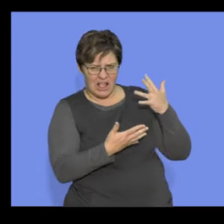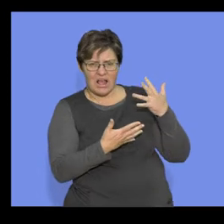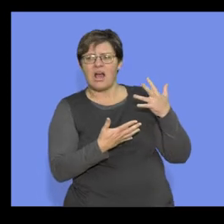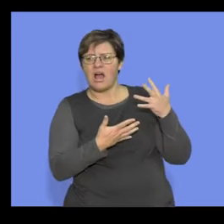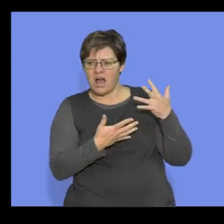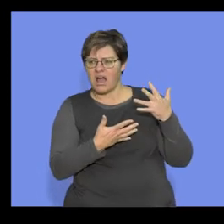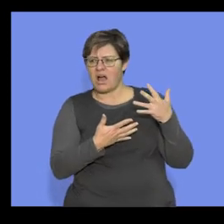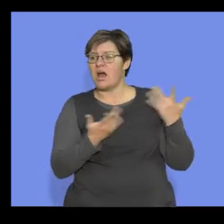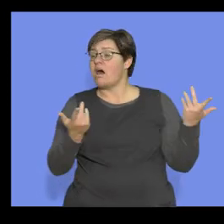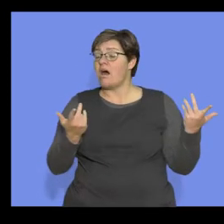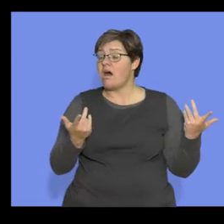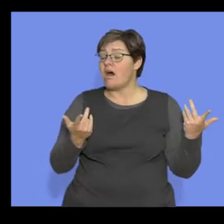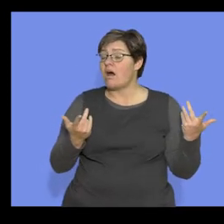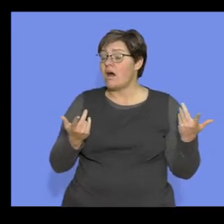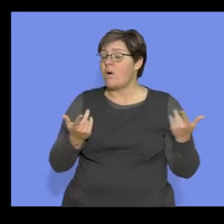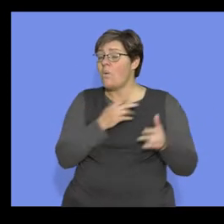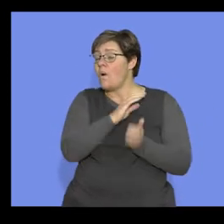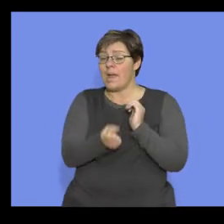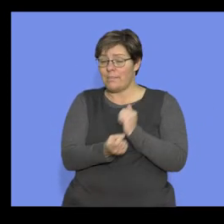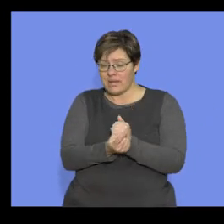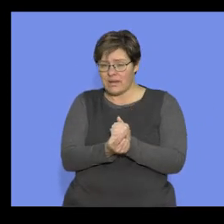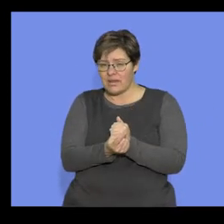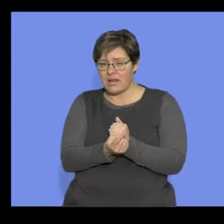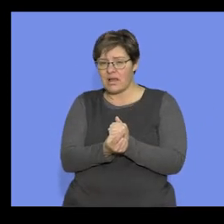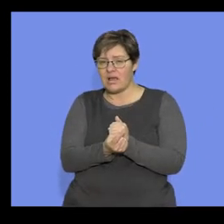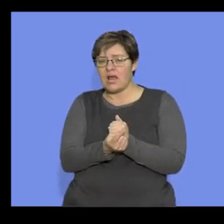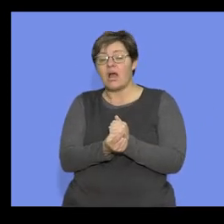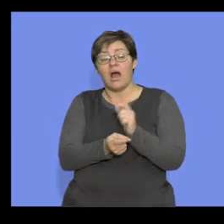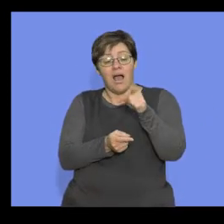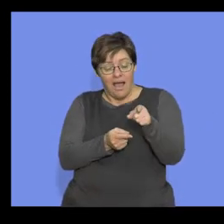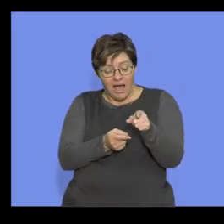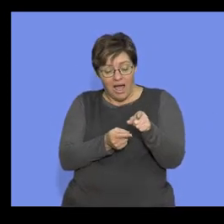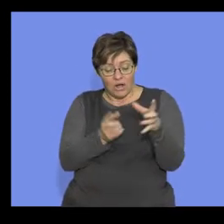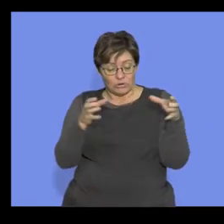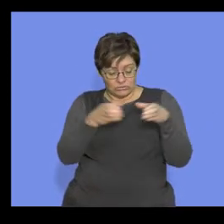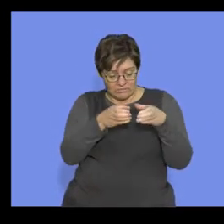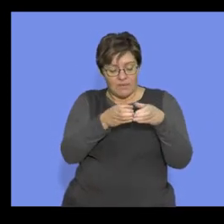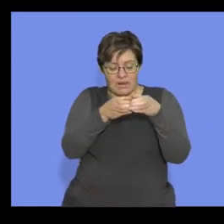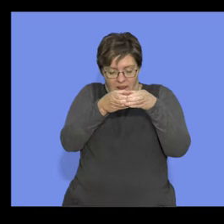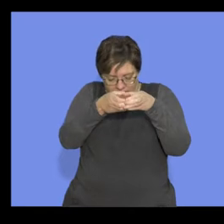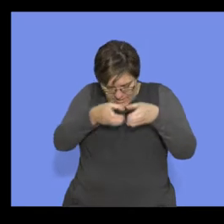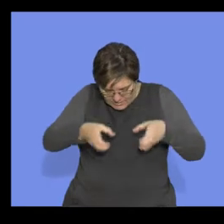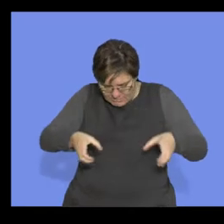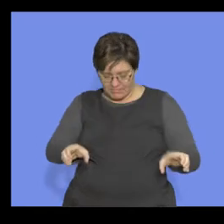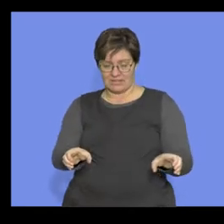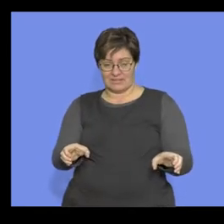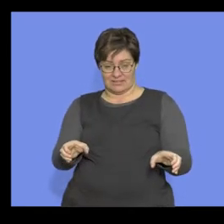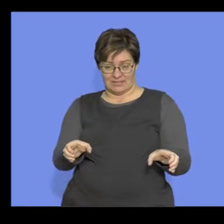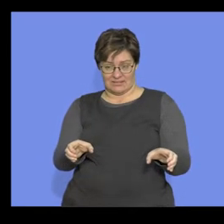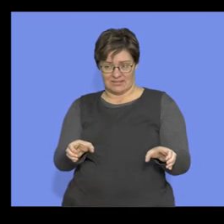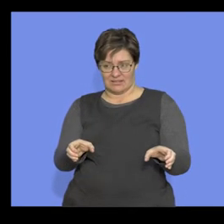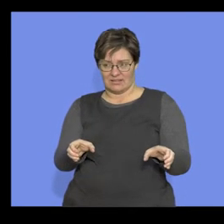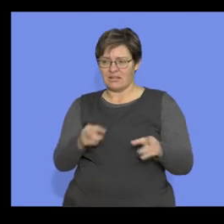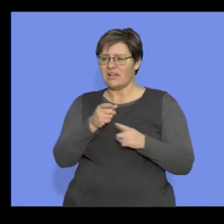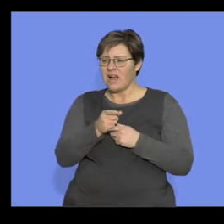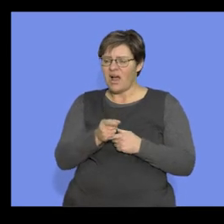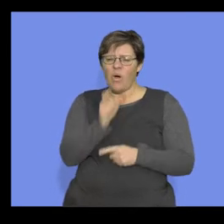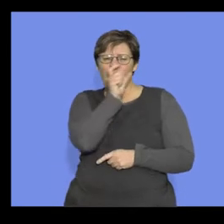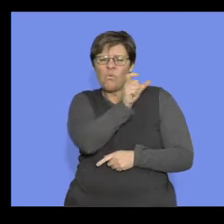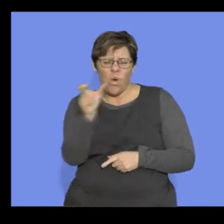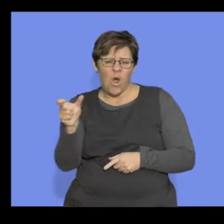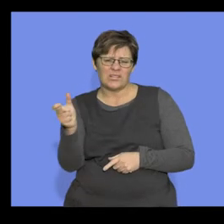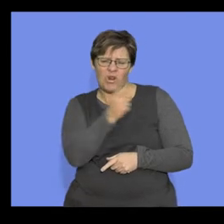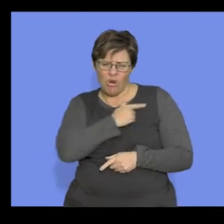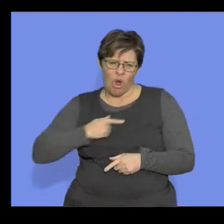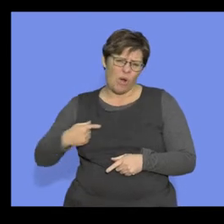And what happens is we're going to separate, we're going to split. Now, these are really long words,